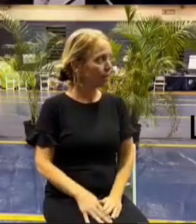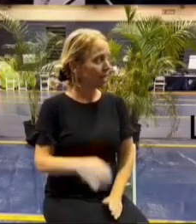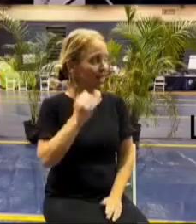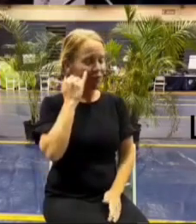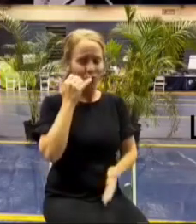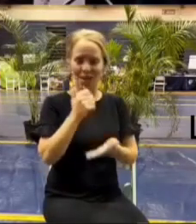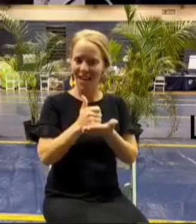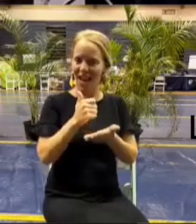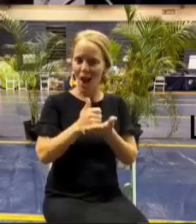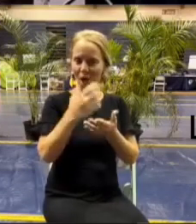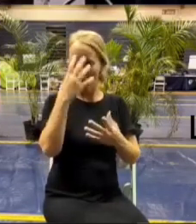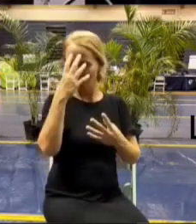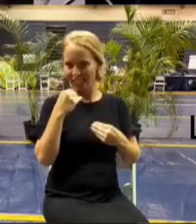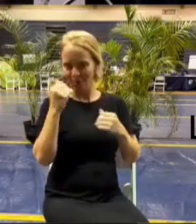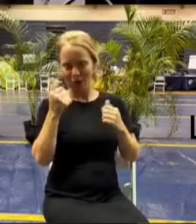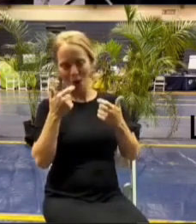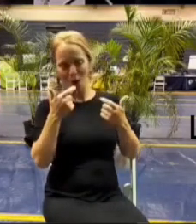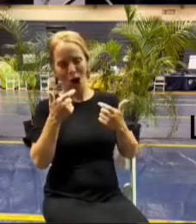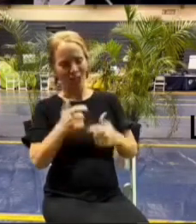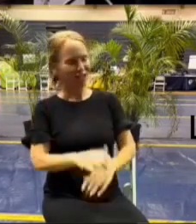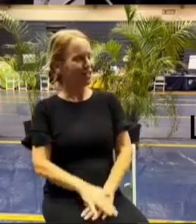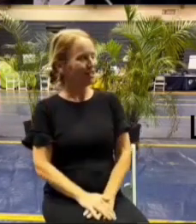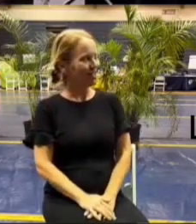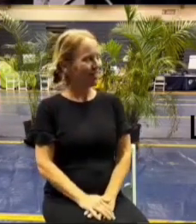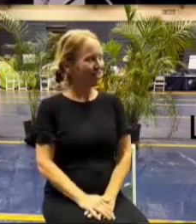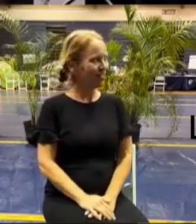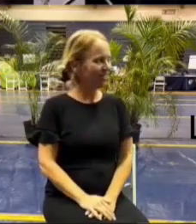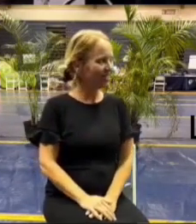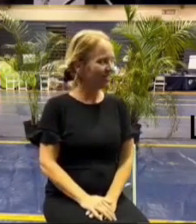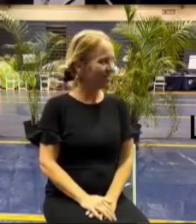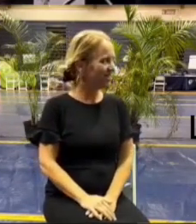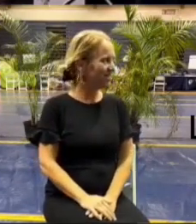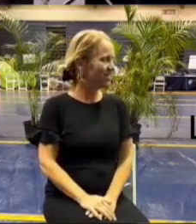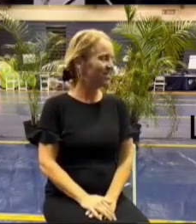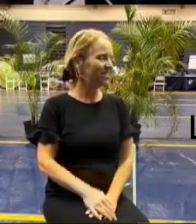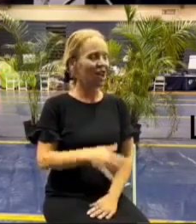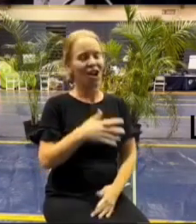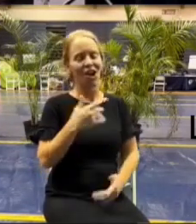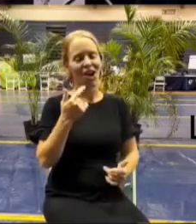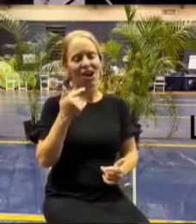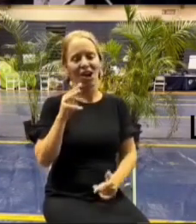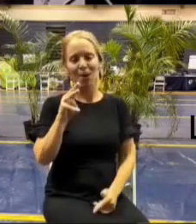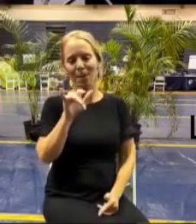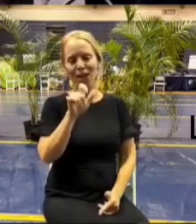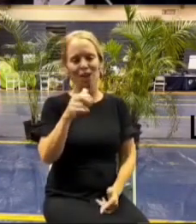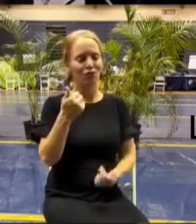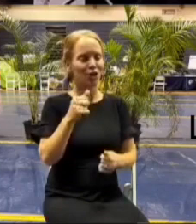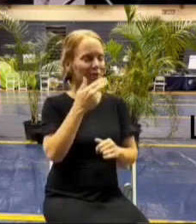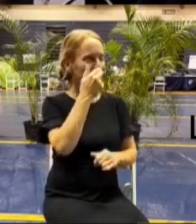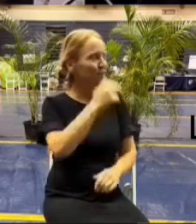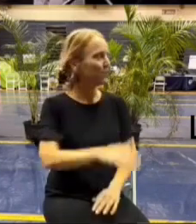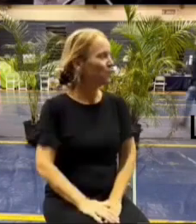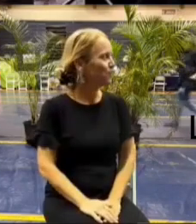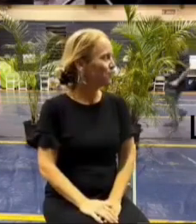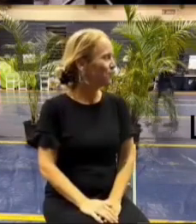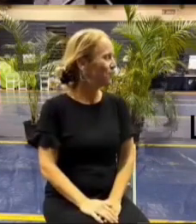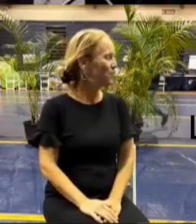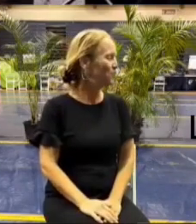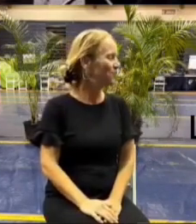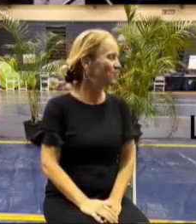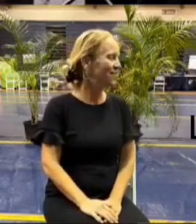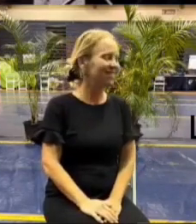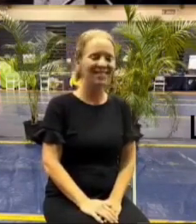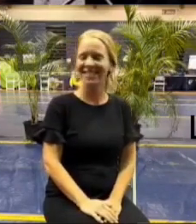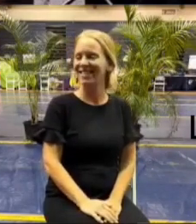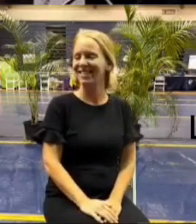asleep you guys can watch that um okay so i just